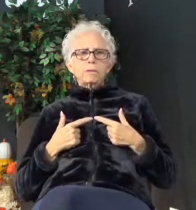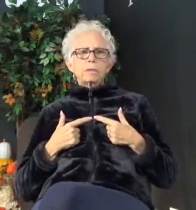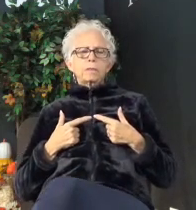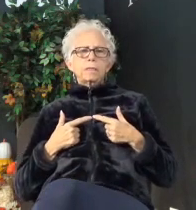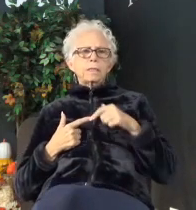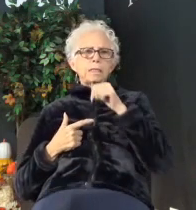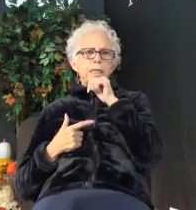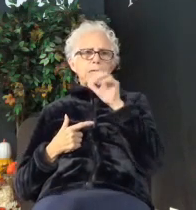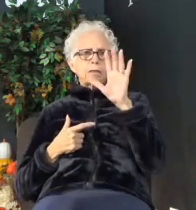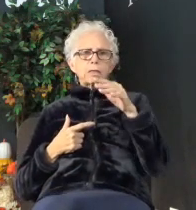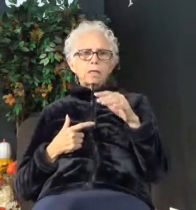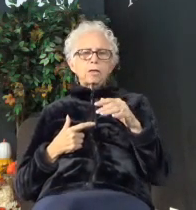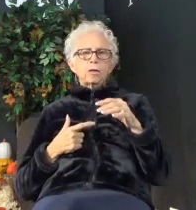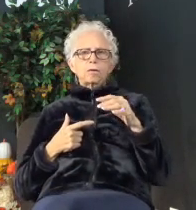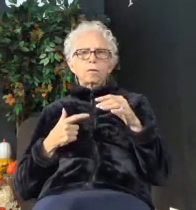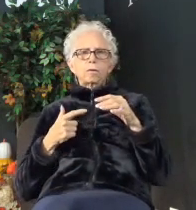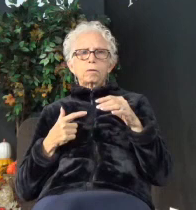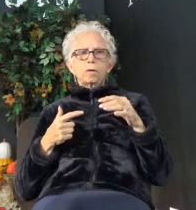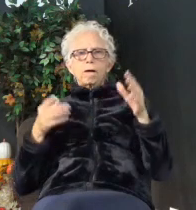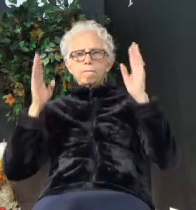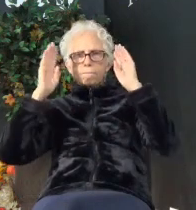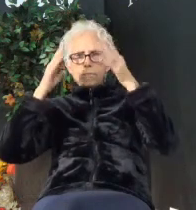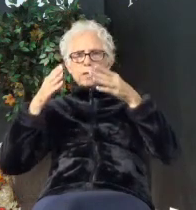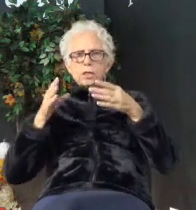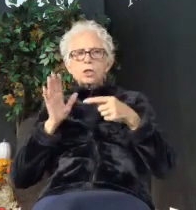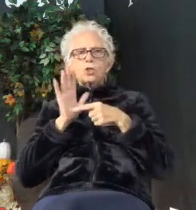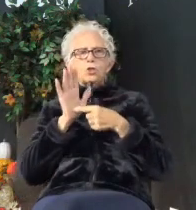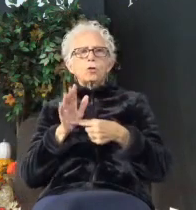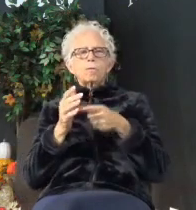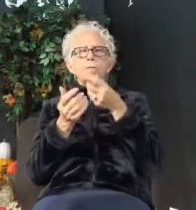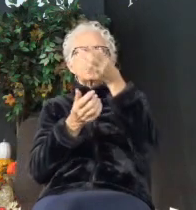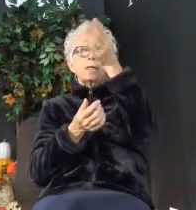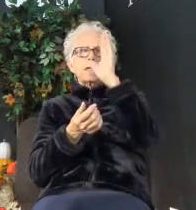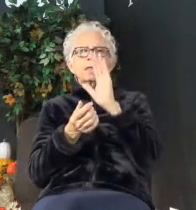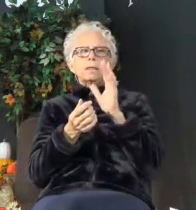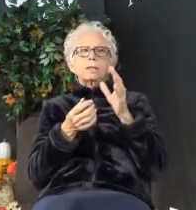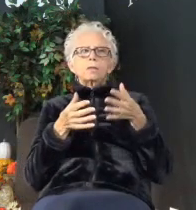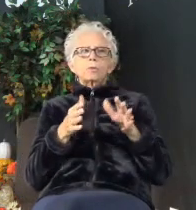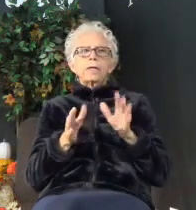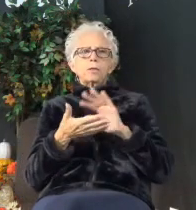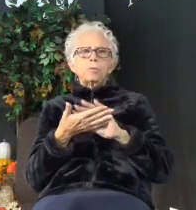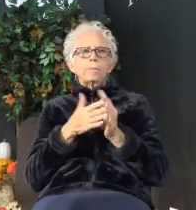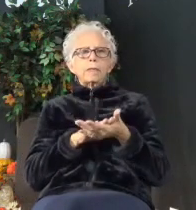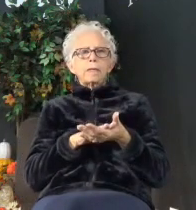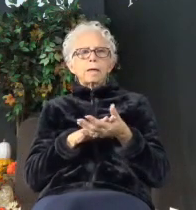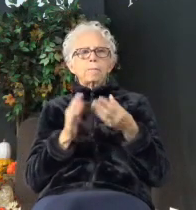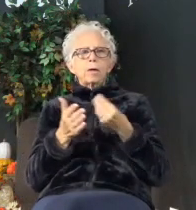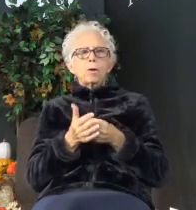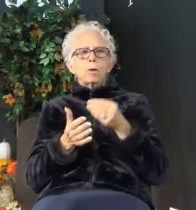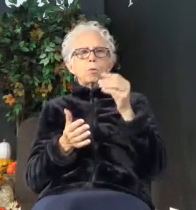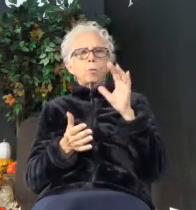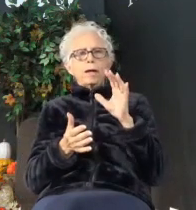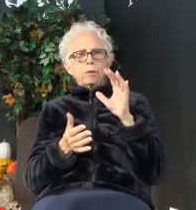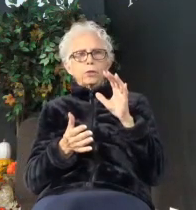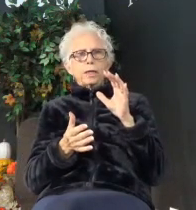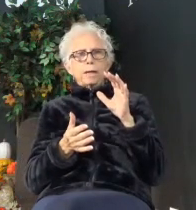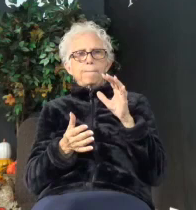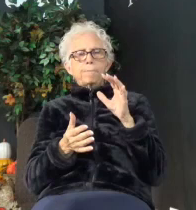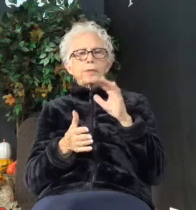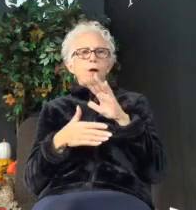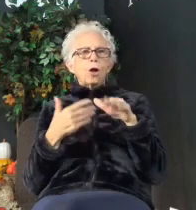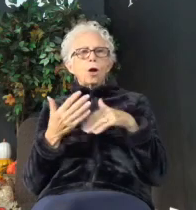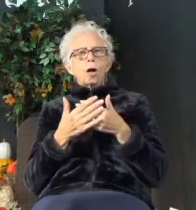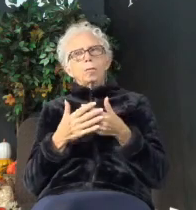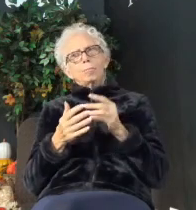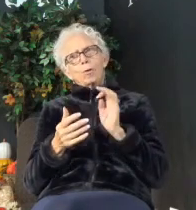To them, a show of godliness is just a way to become wealthy. And we're all like, okay,